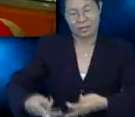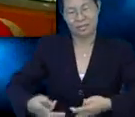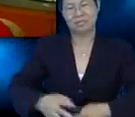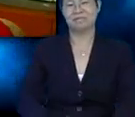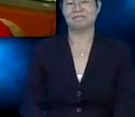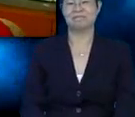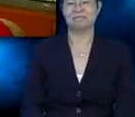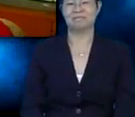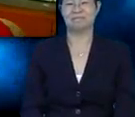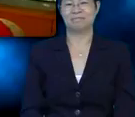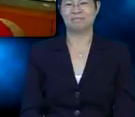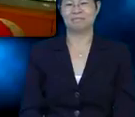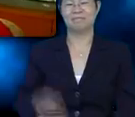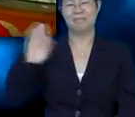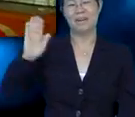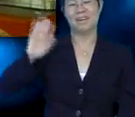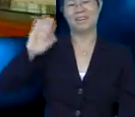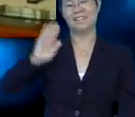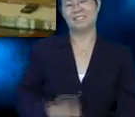Thanks again. You're most welcome.